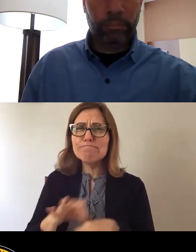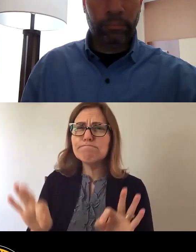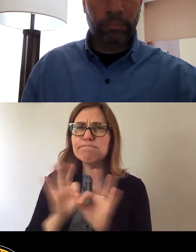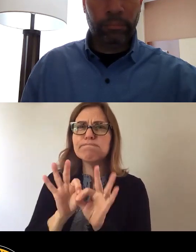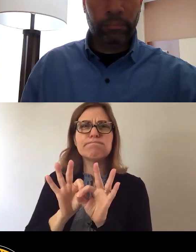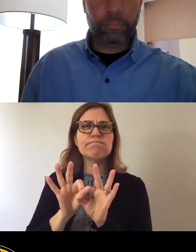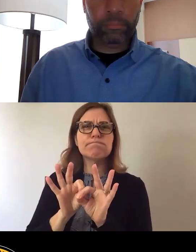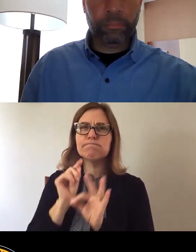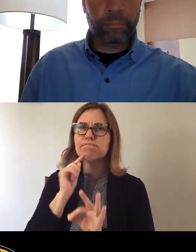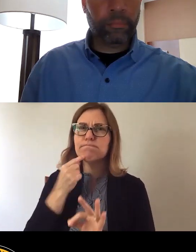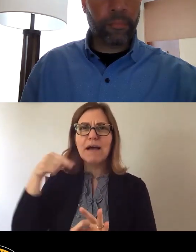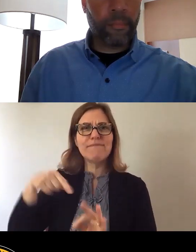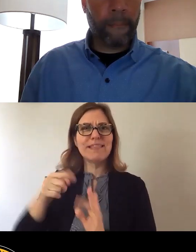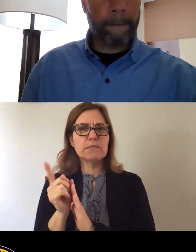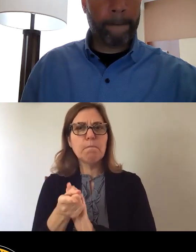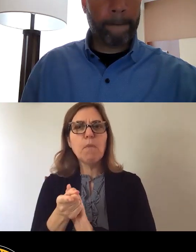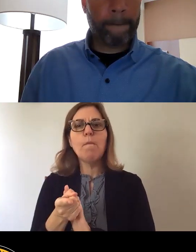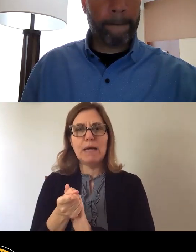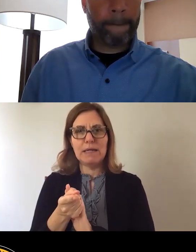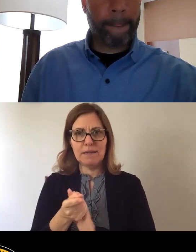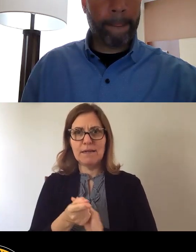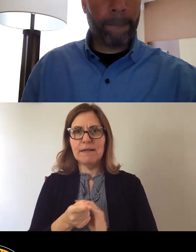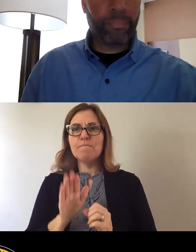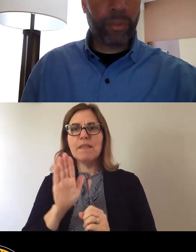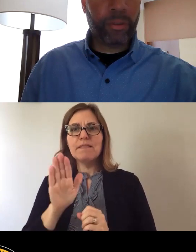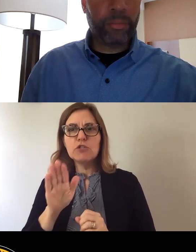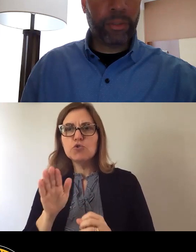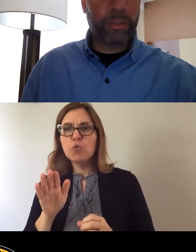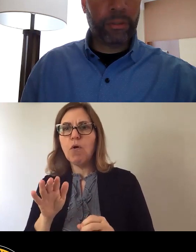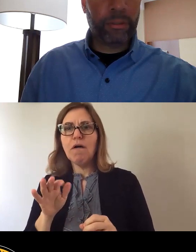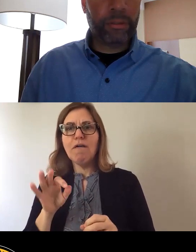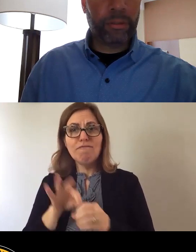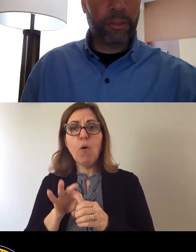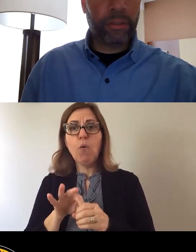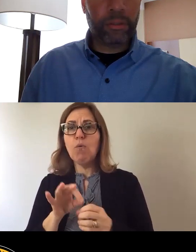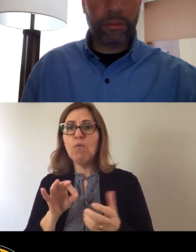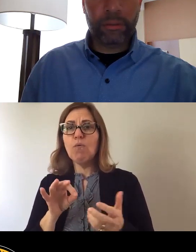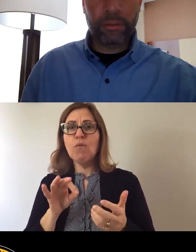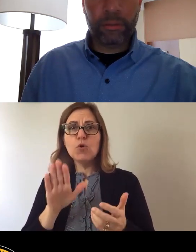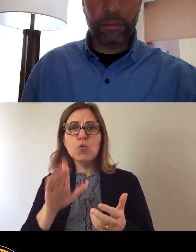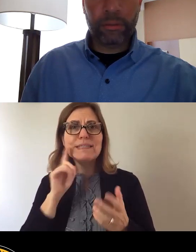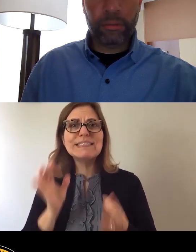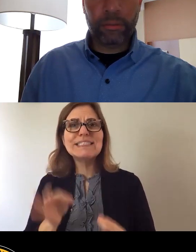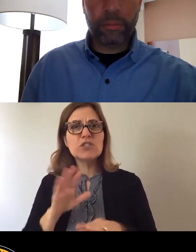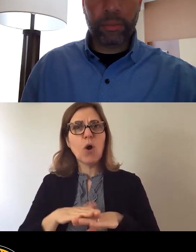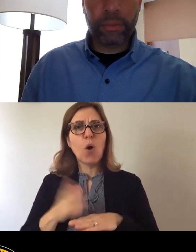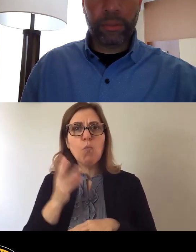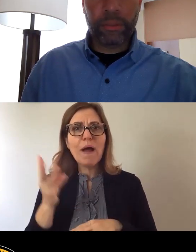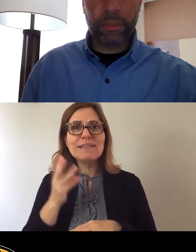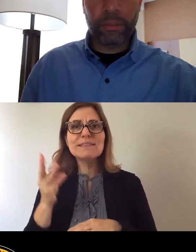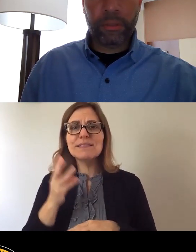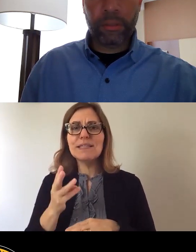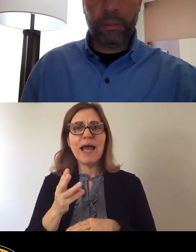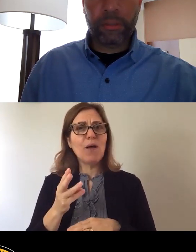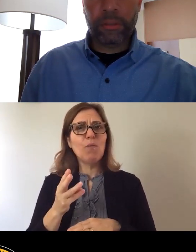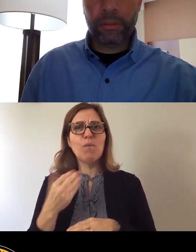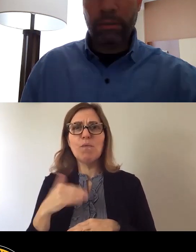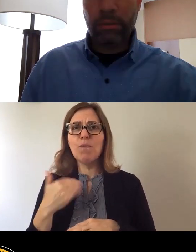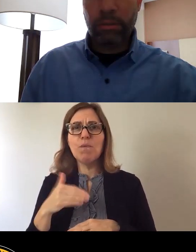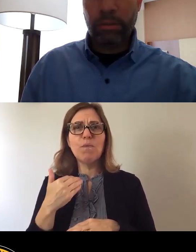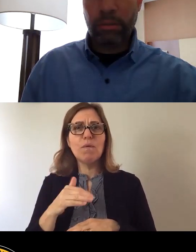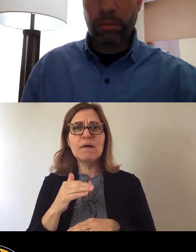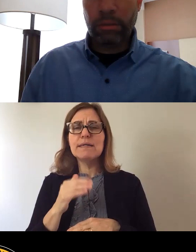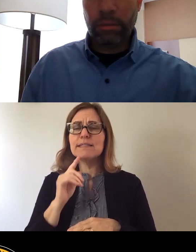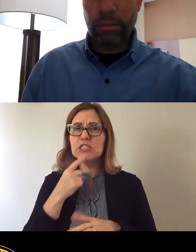potentially on on Wednesday will affect generations to come. We have an opportunity to do something great with these dollars.